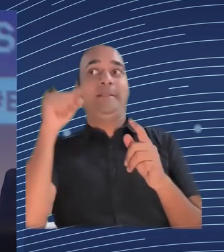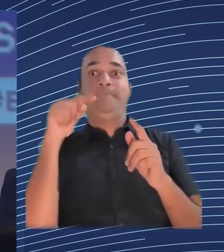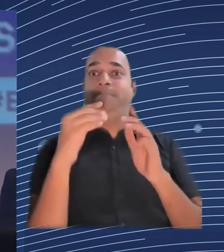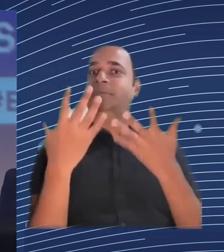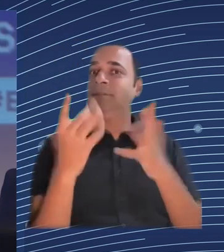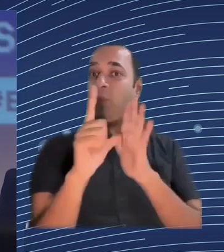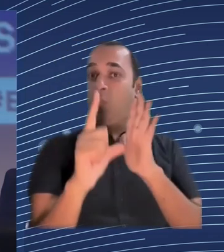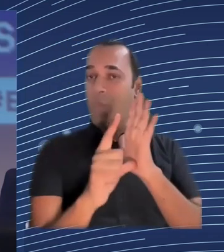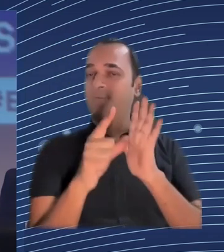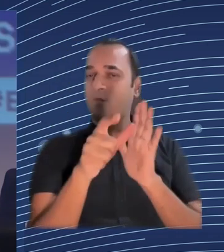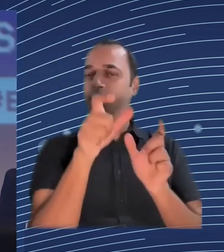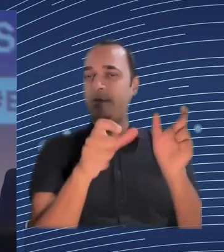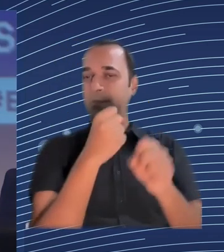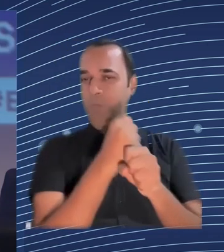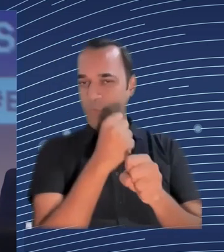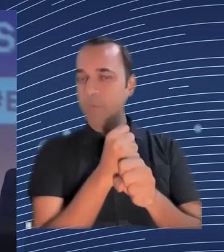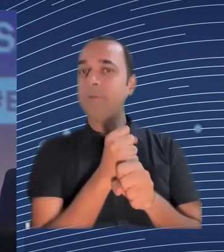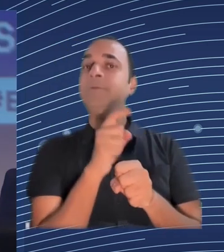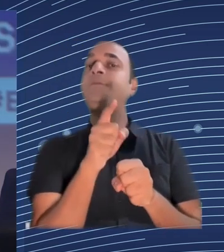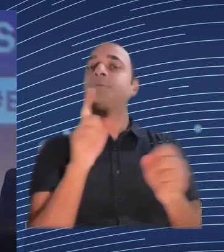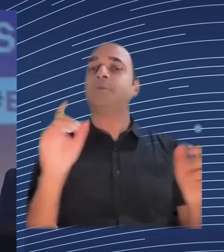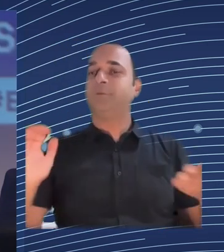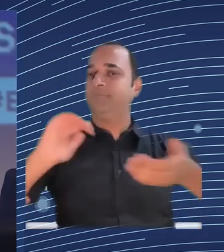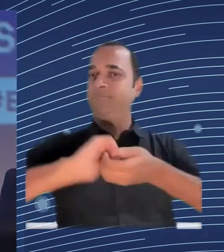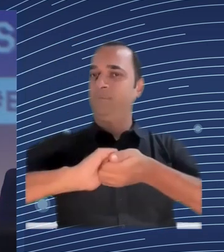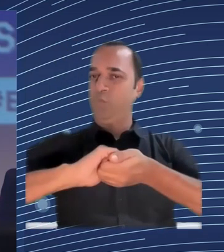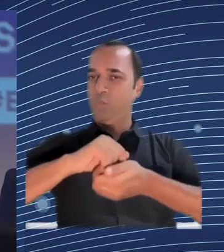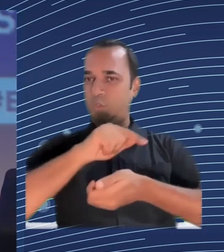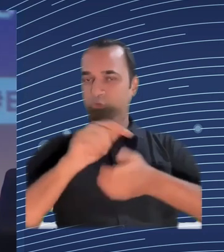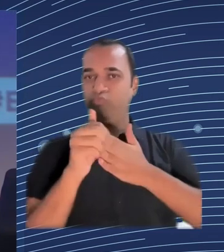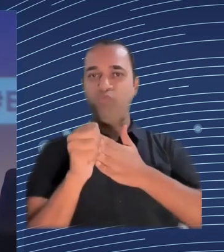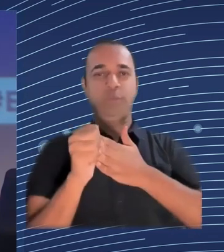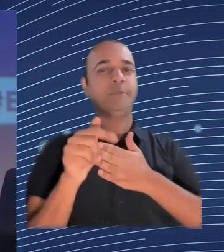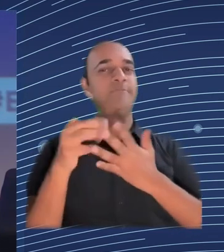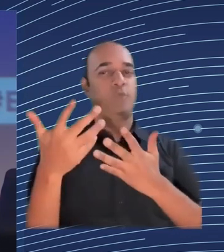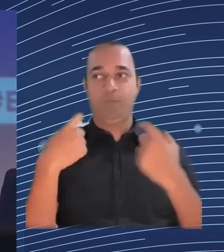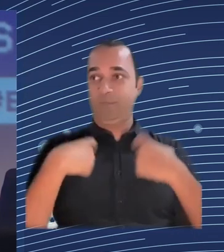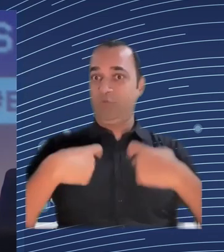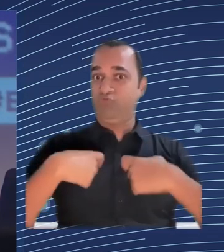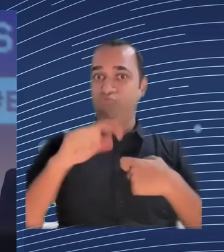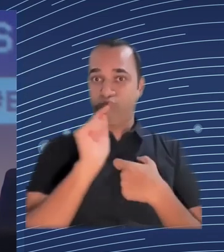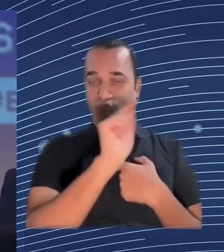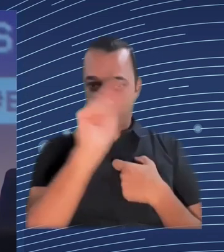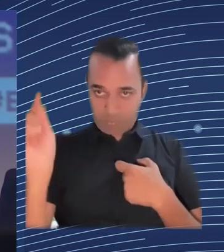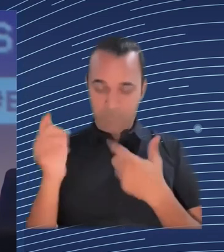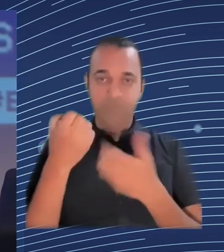discussed with the outside world in the stakeholder dialogue in April of this year